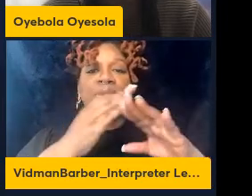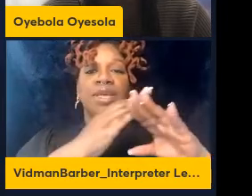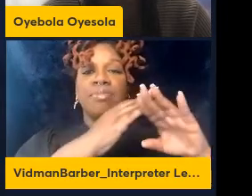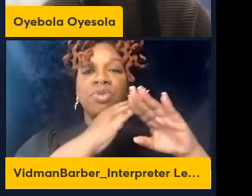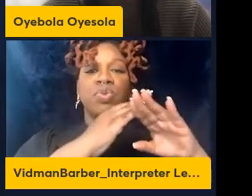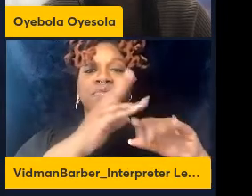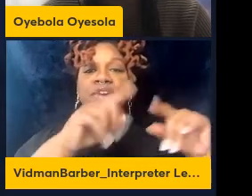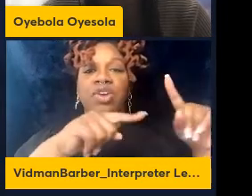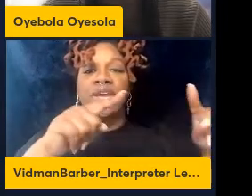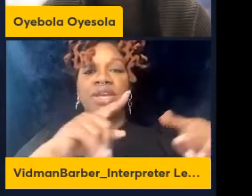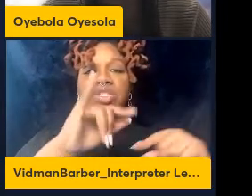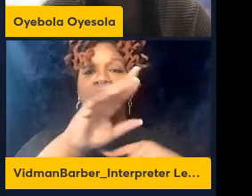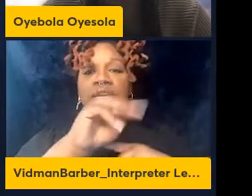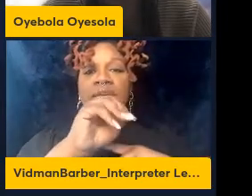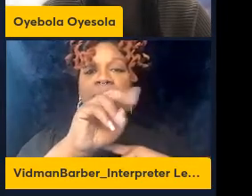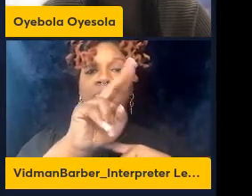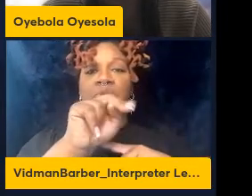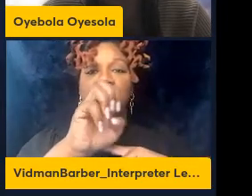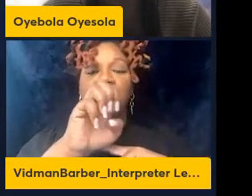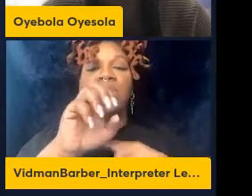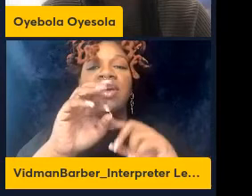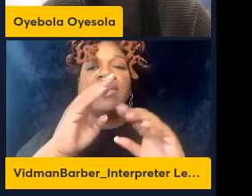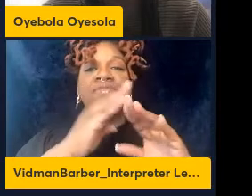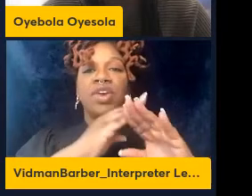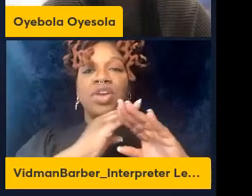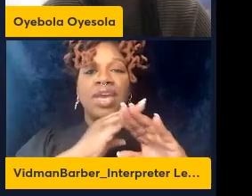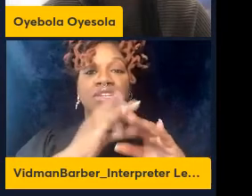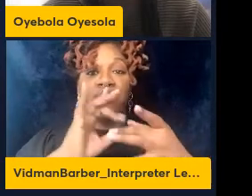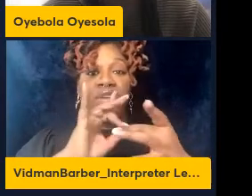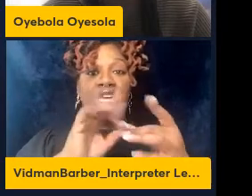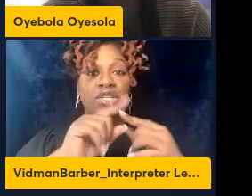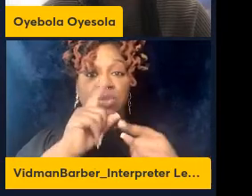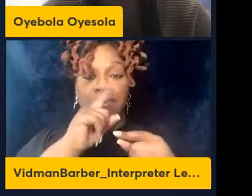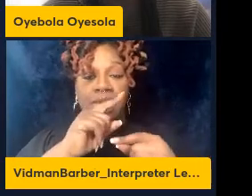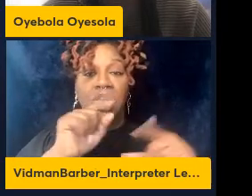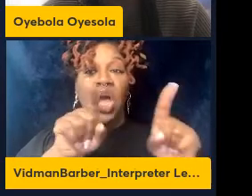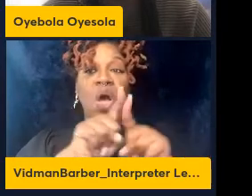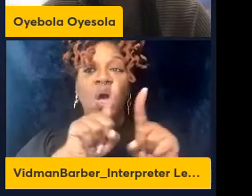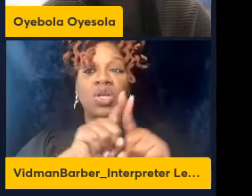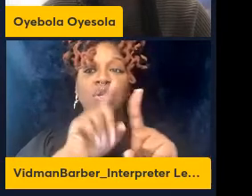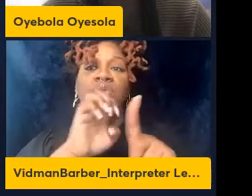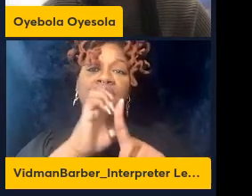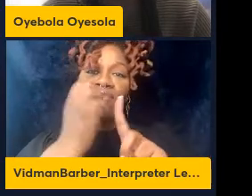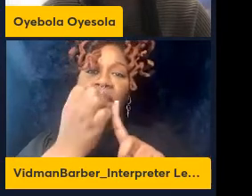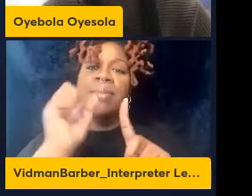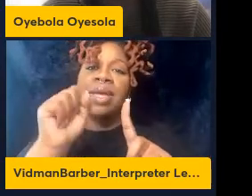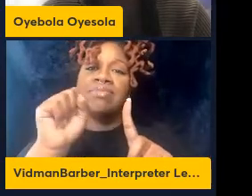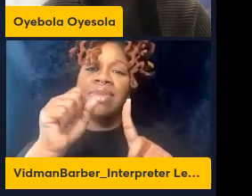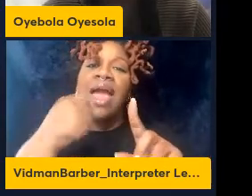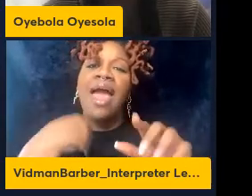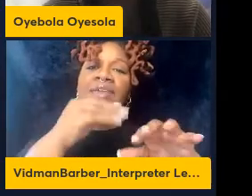the mice that we're looking at and then the environment also has an effect but really the infection